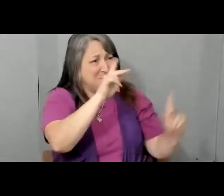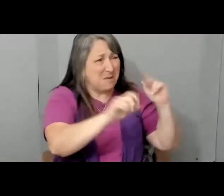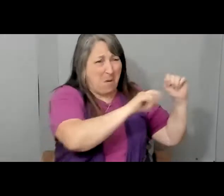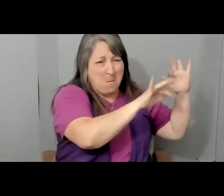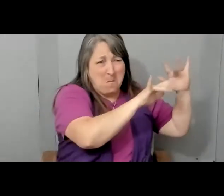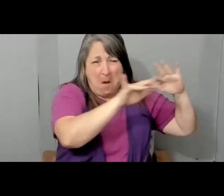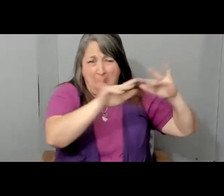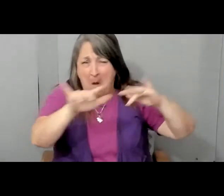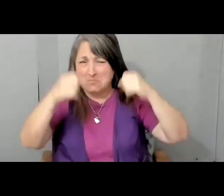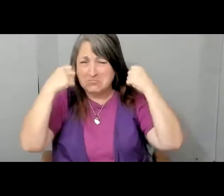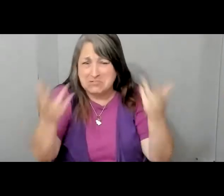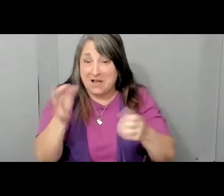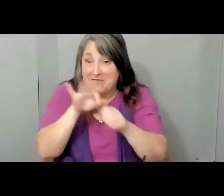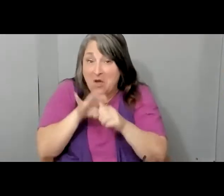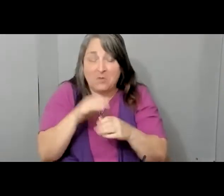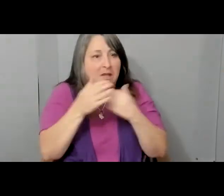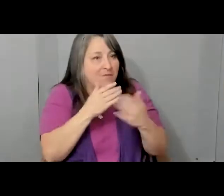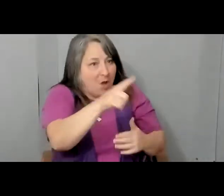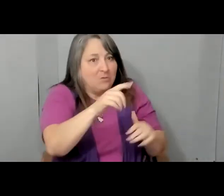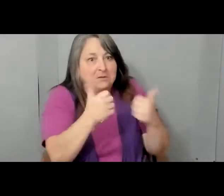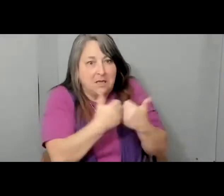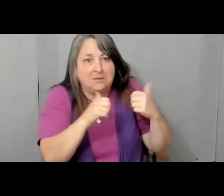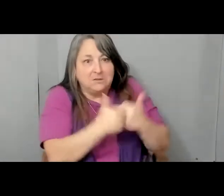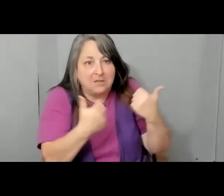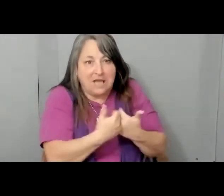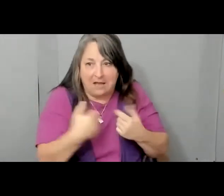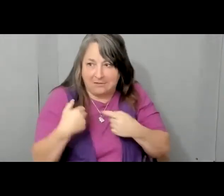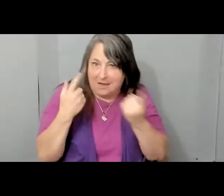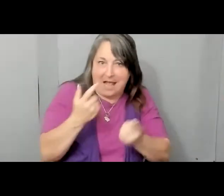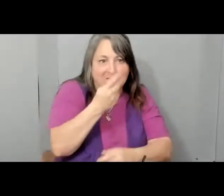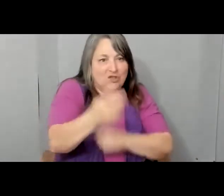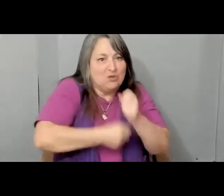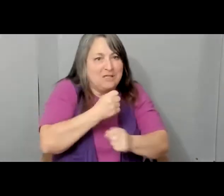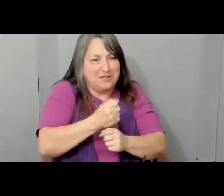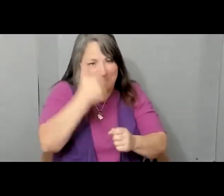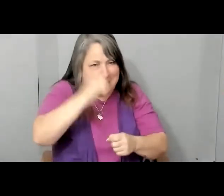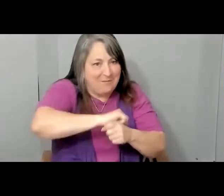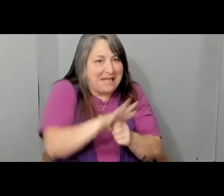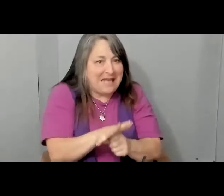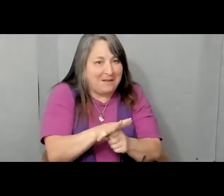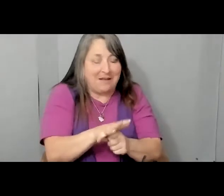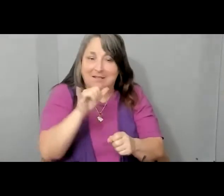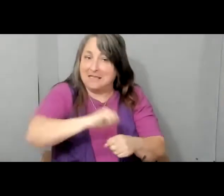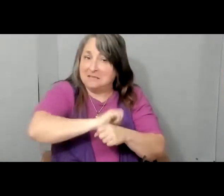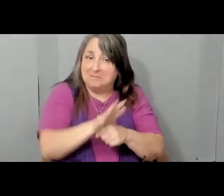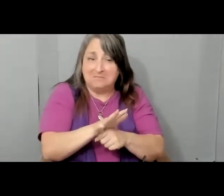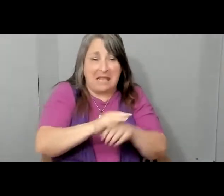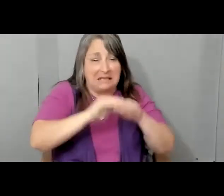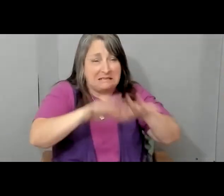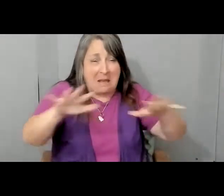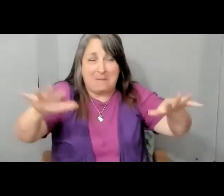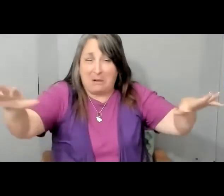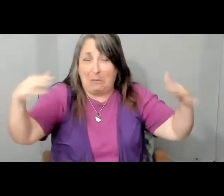even though they've had challenges in the last few years with this pandemic. This pandemic has disproportionately